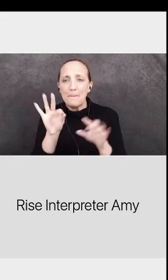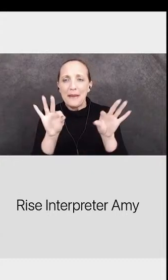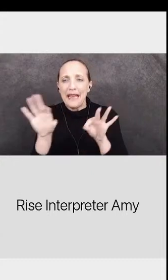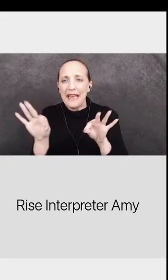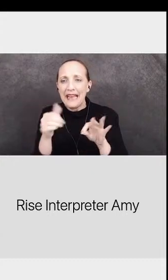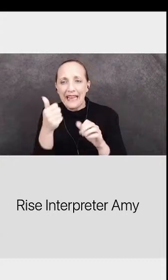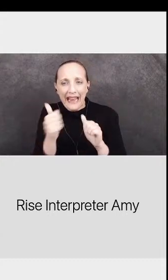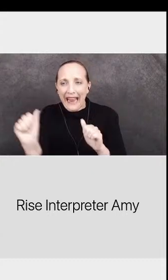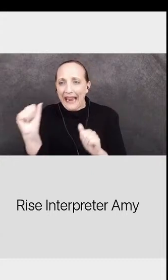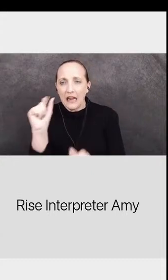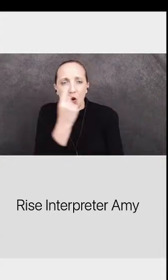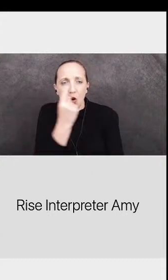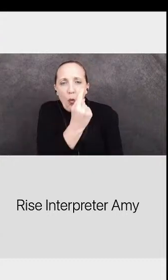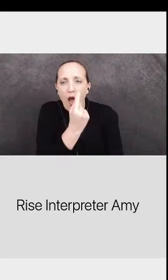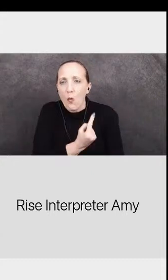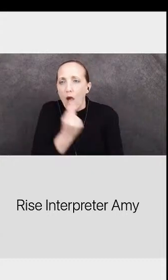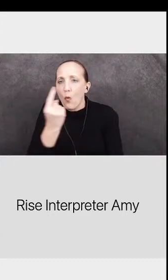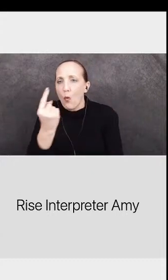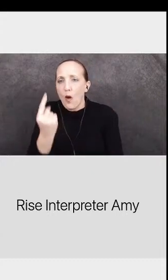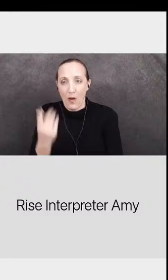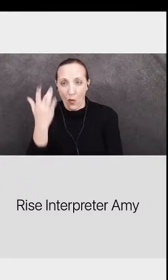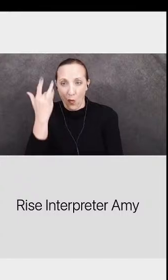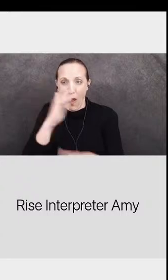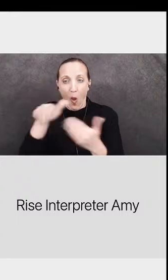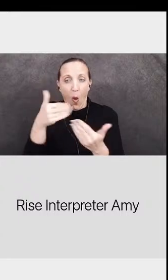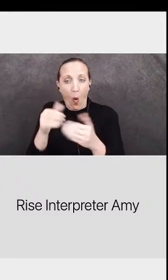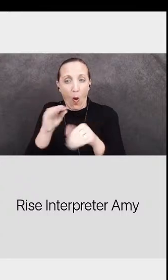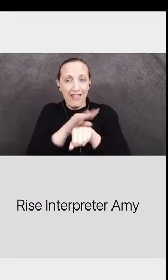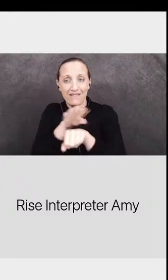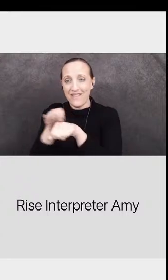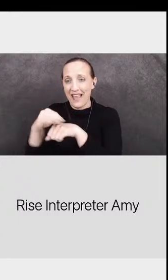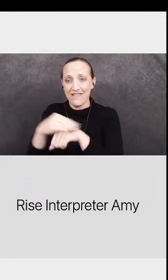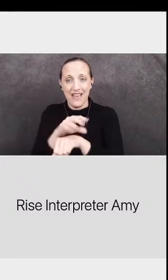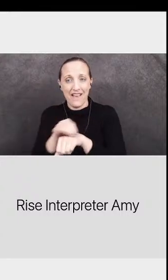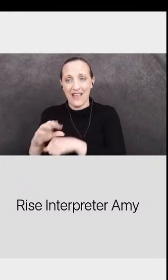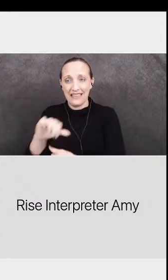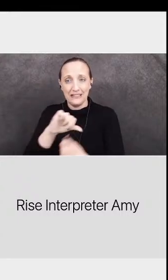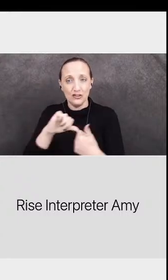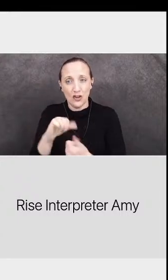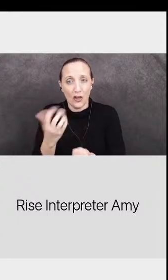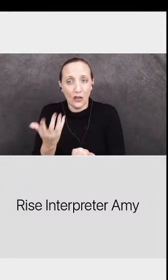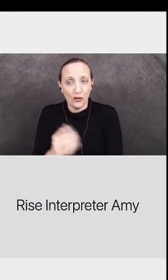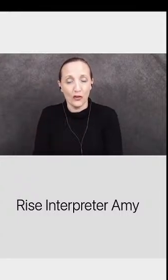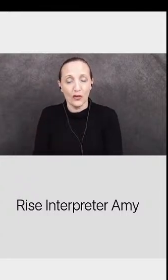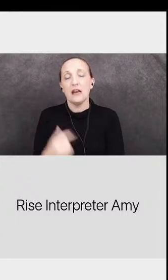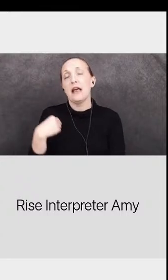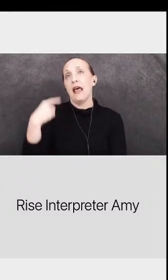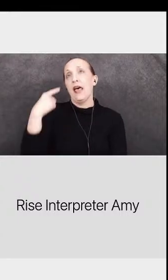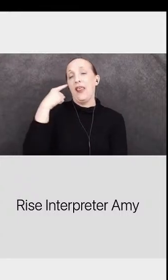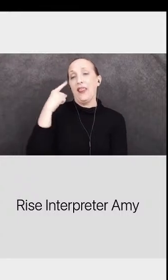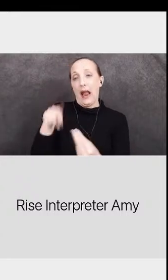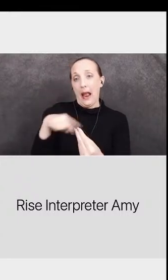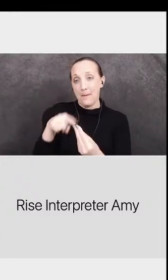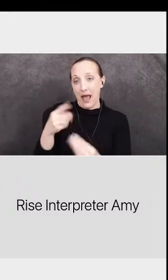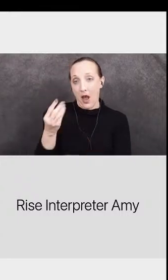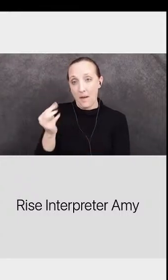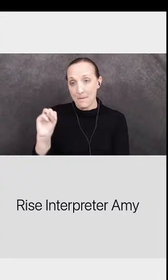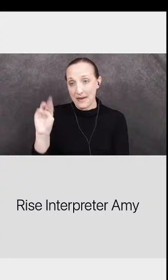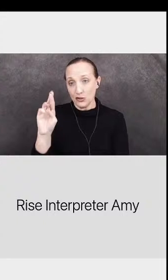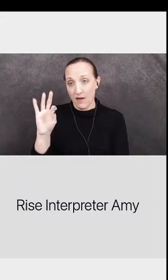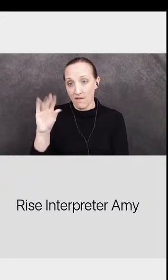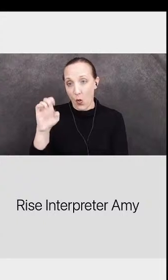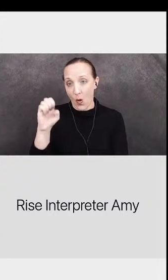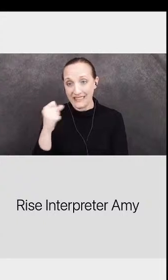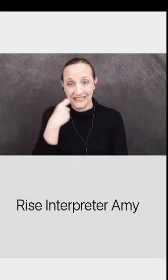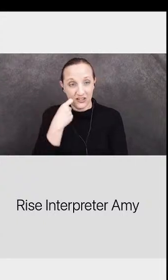the other. When I think about what, what, um, Mr. Flores just said, I totally agree with